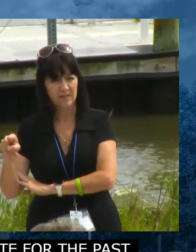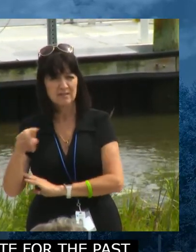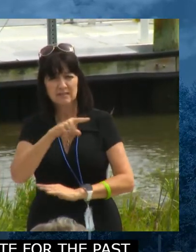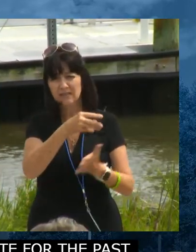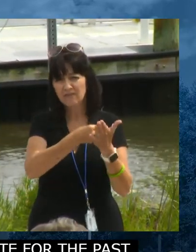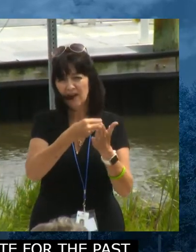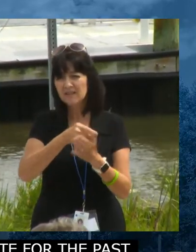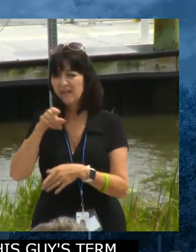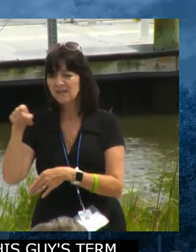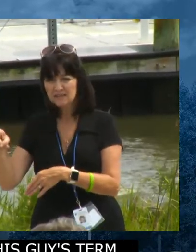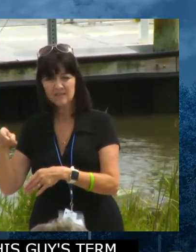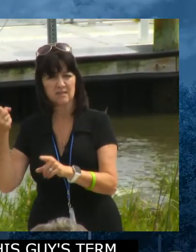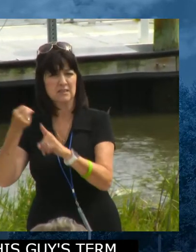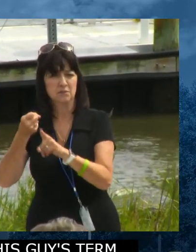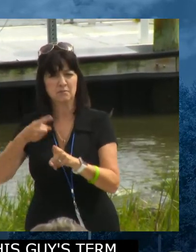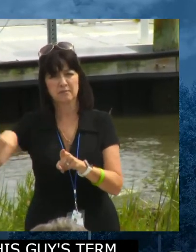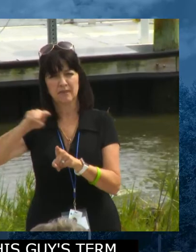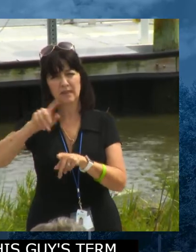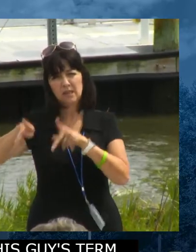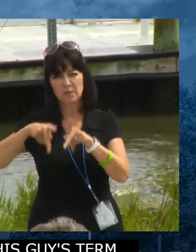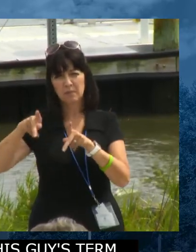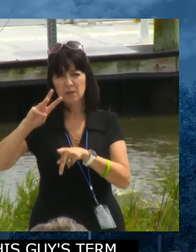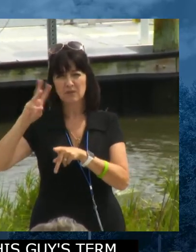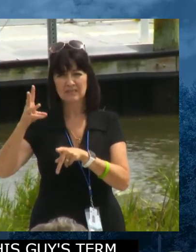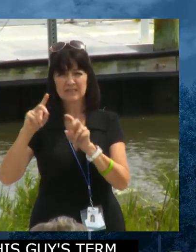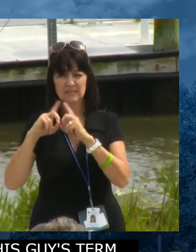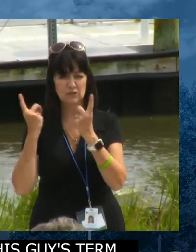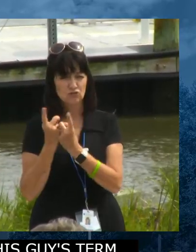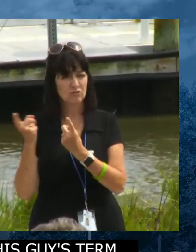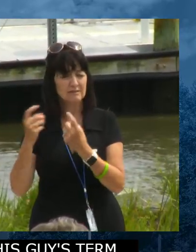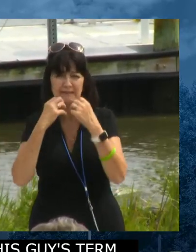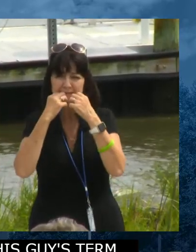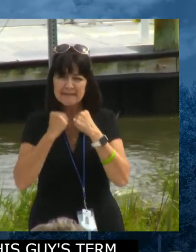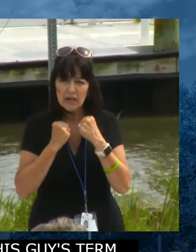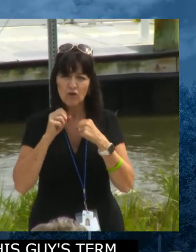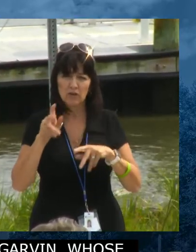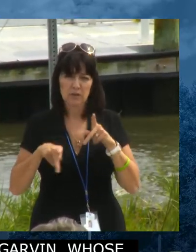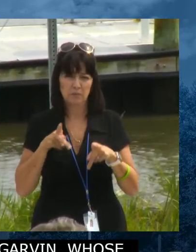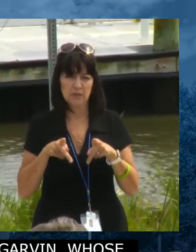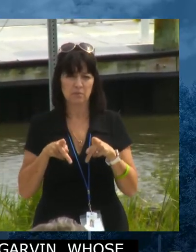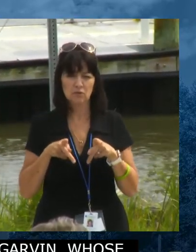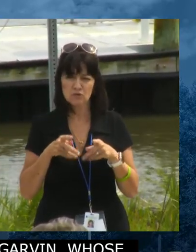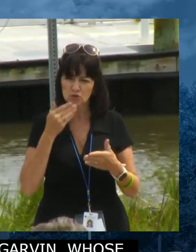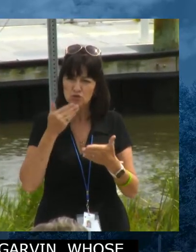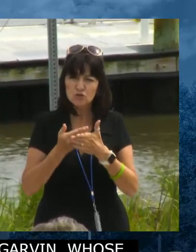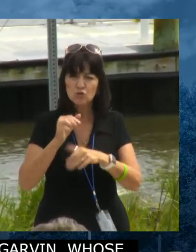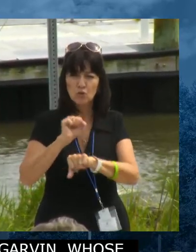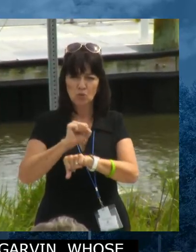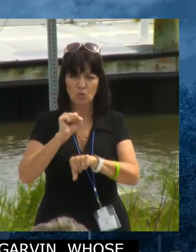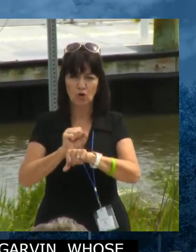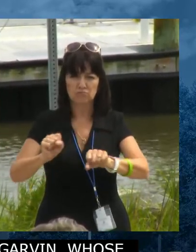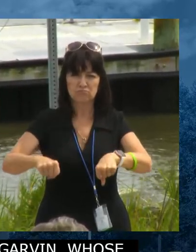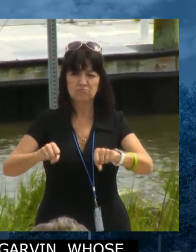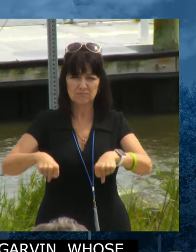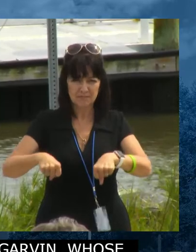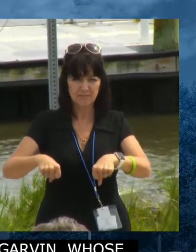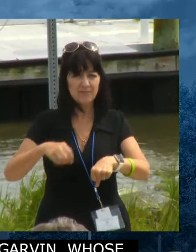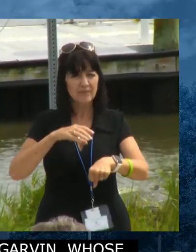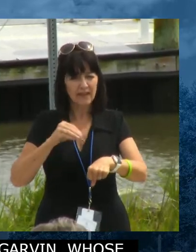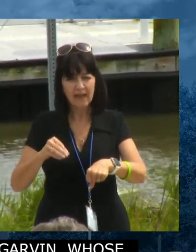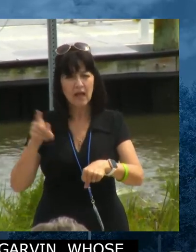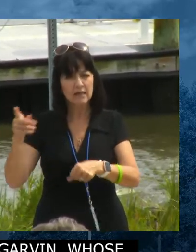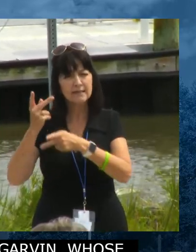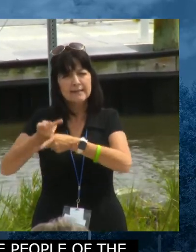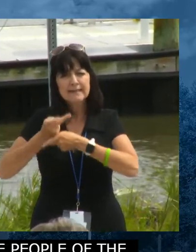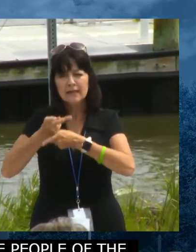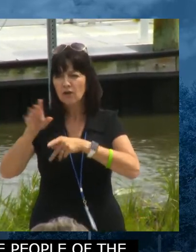on the people of the sixth district, caring, competent and capable nominees that have been brought forward and sent to